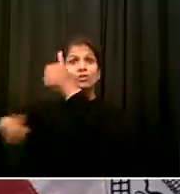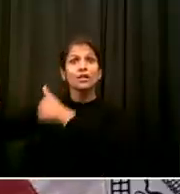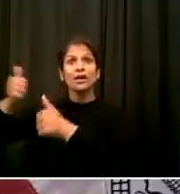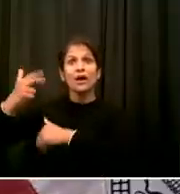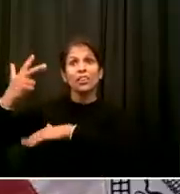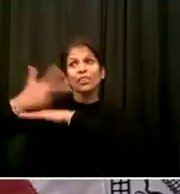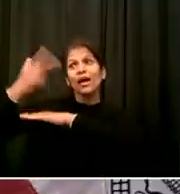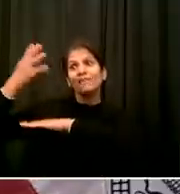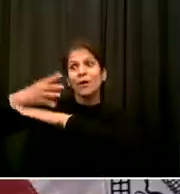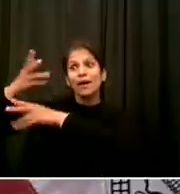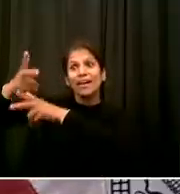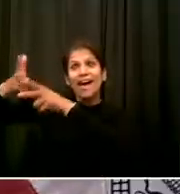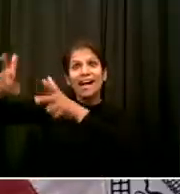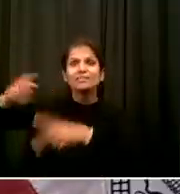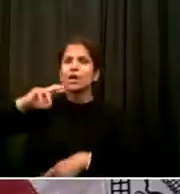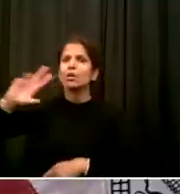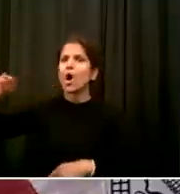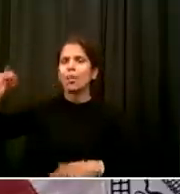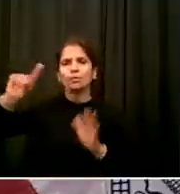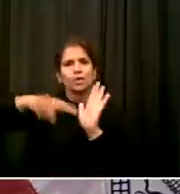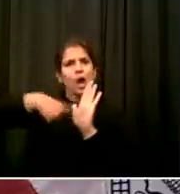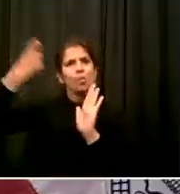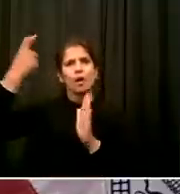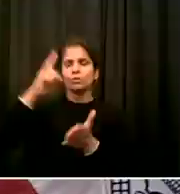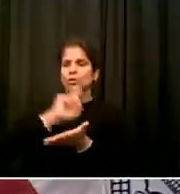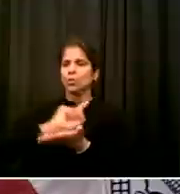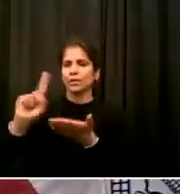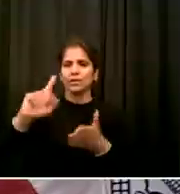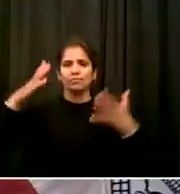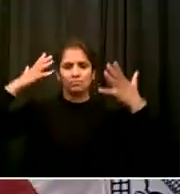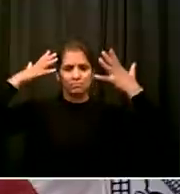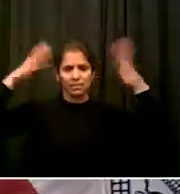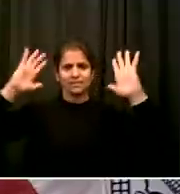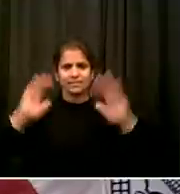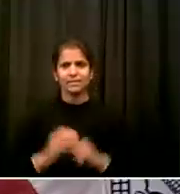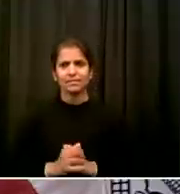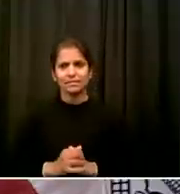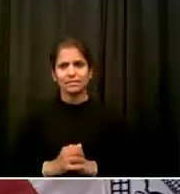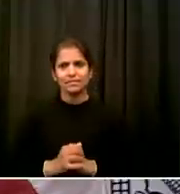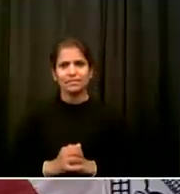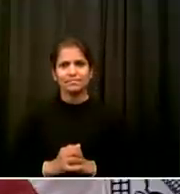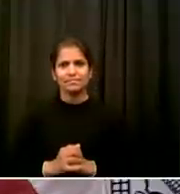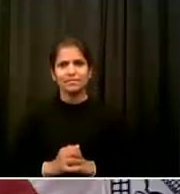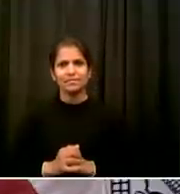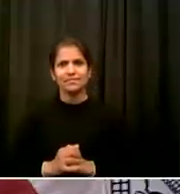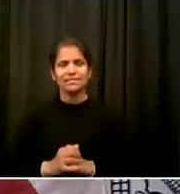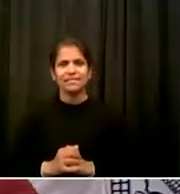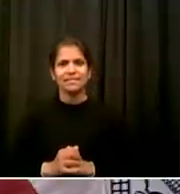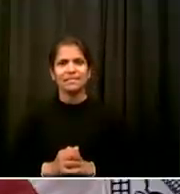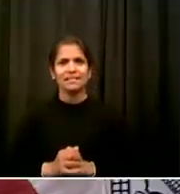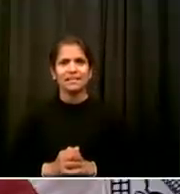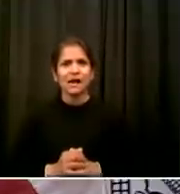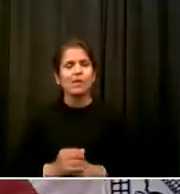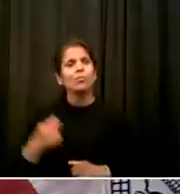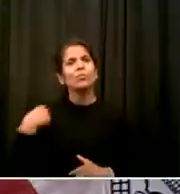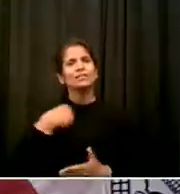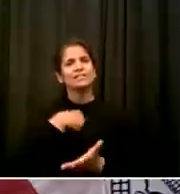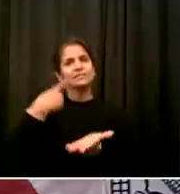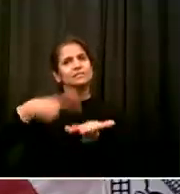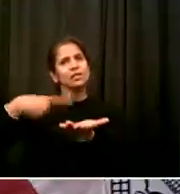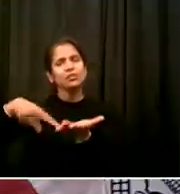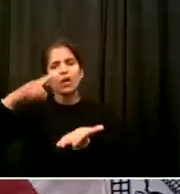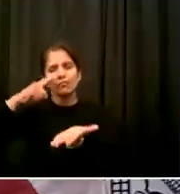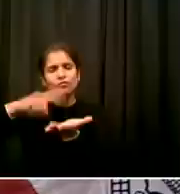once a week But I do think, Ruben, it's a real issue whether we can do it less frequently than we've been doing it